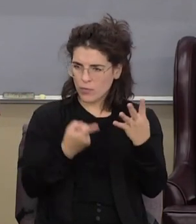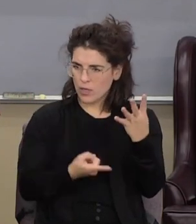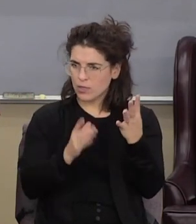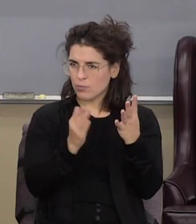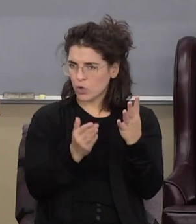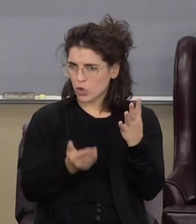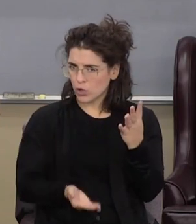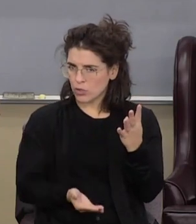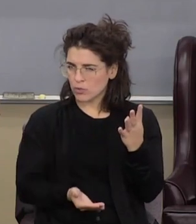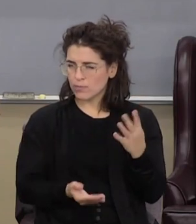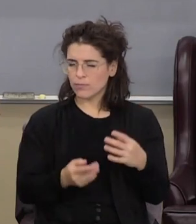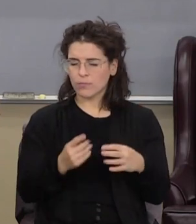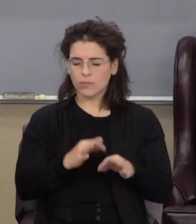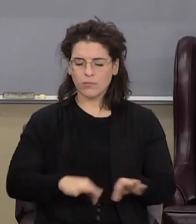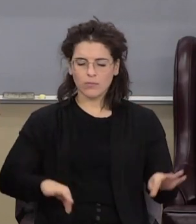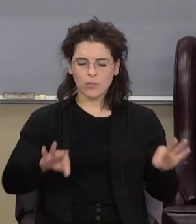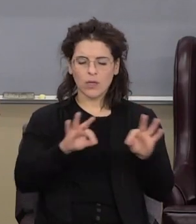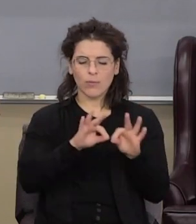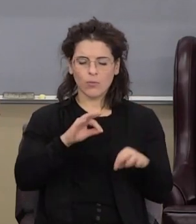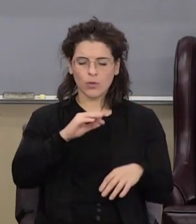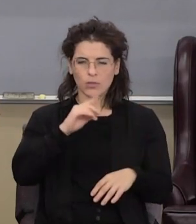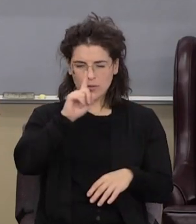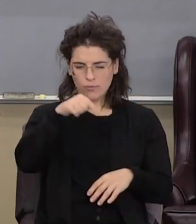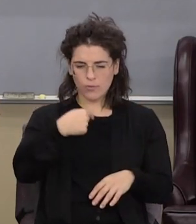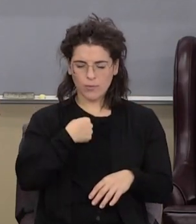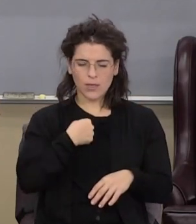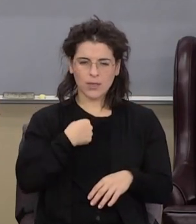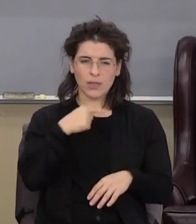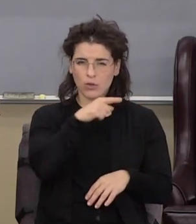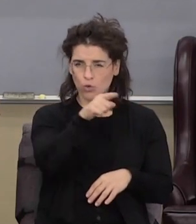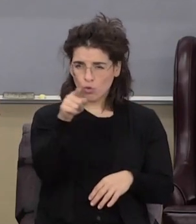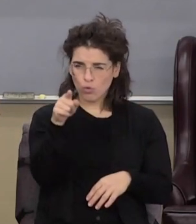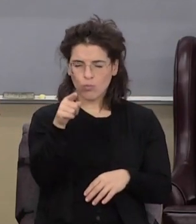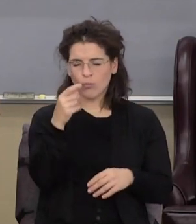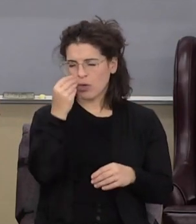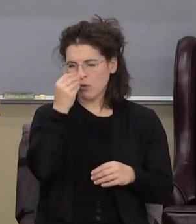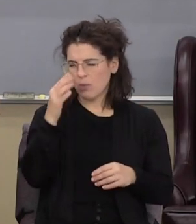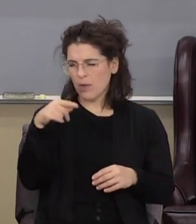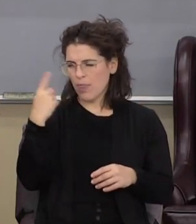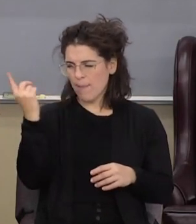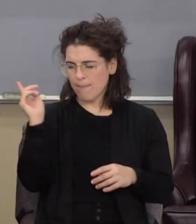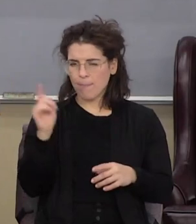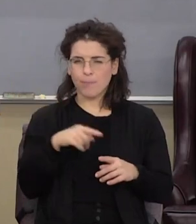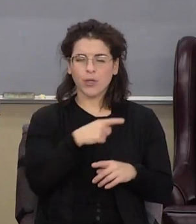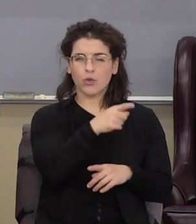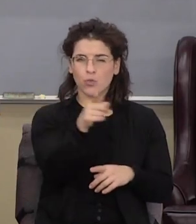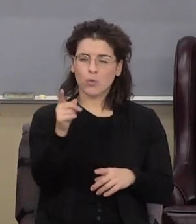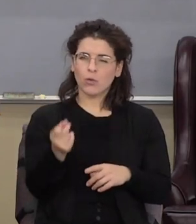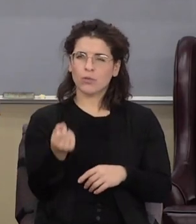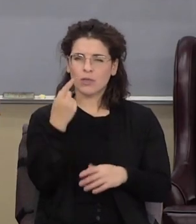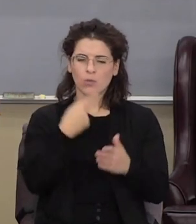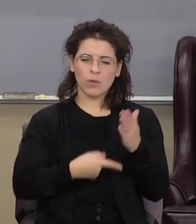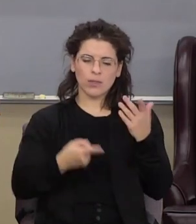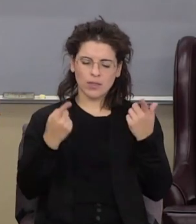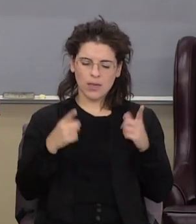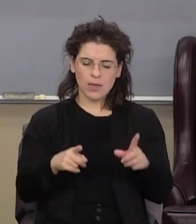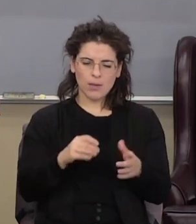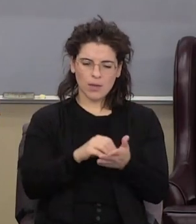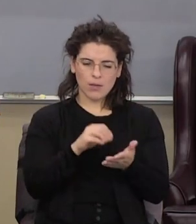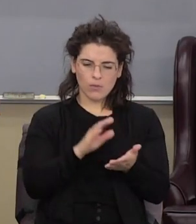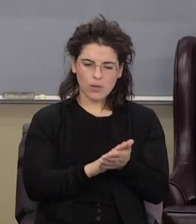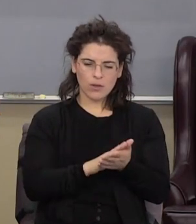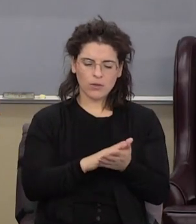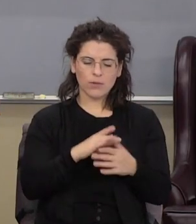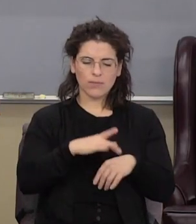it's important to me that you, I'm not worried about them, but that you understand what's going on in the records of his earthly ministry